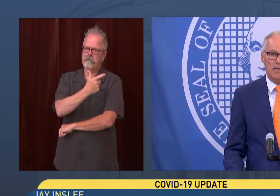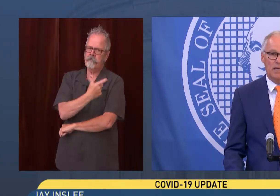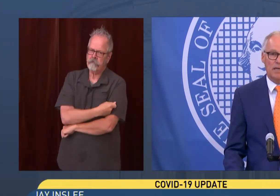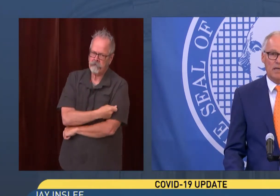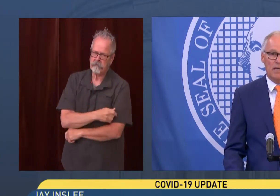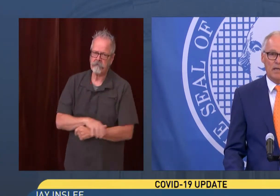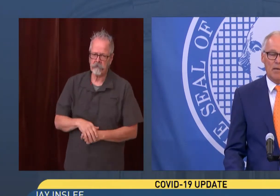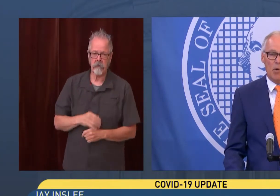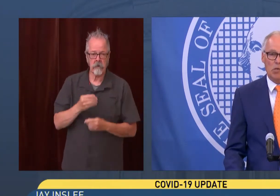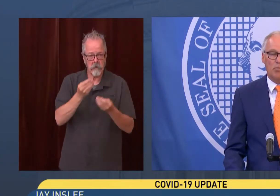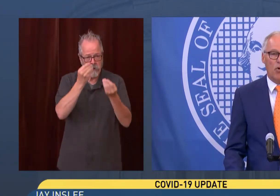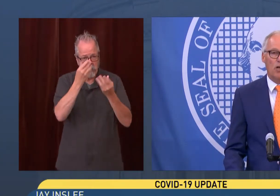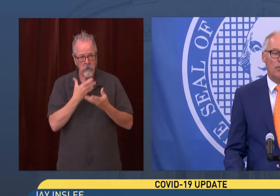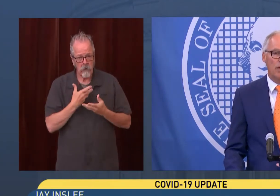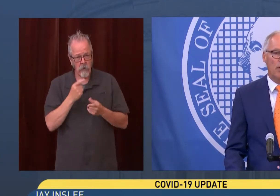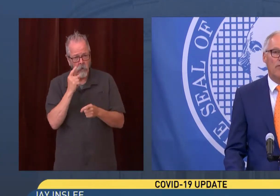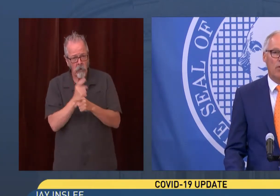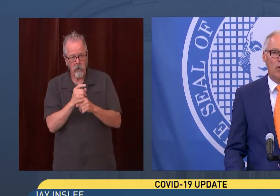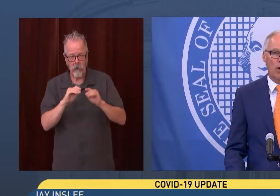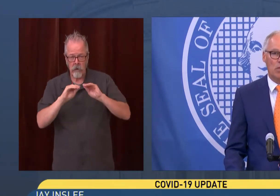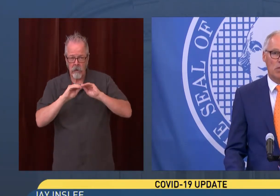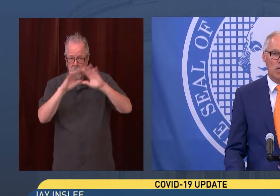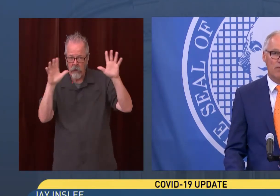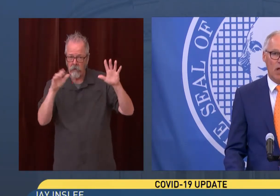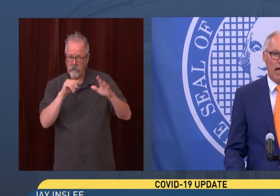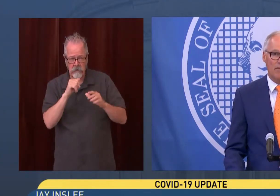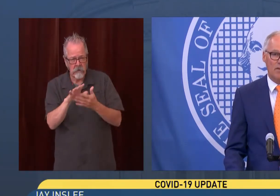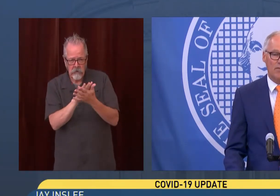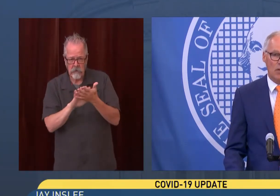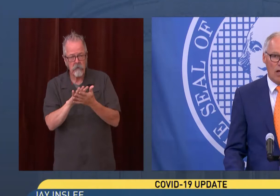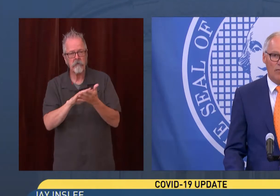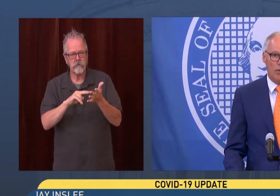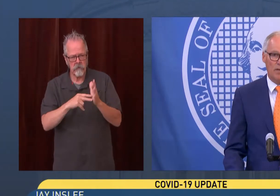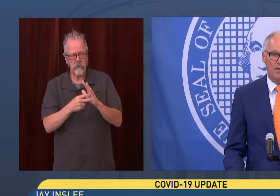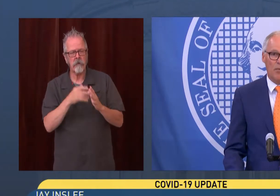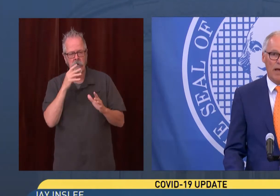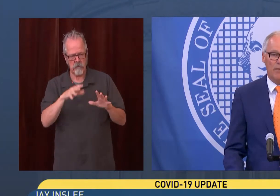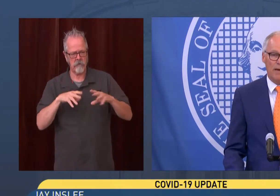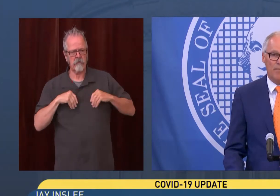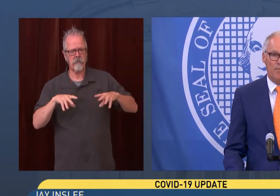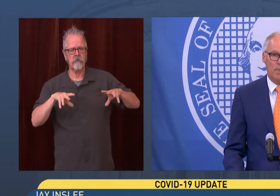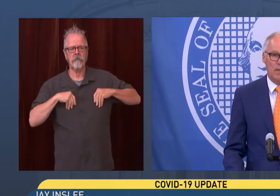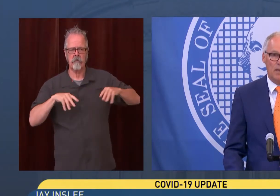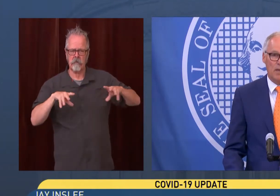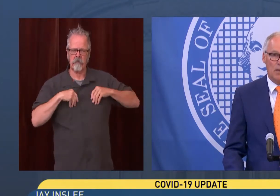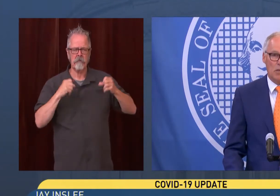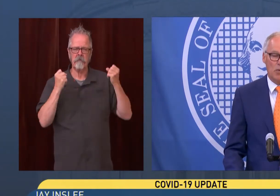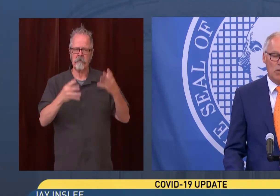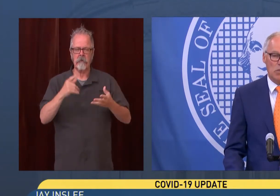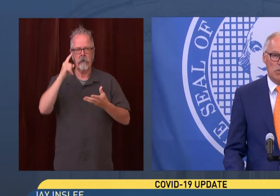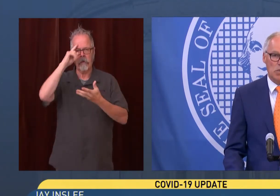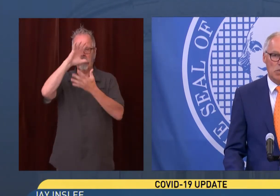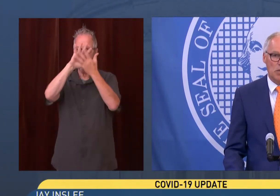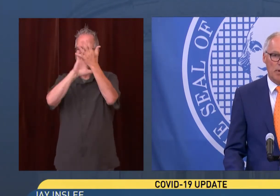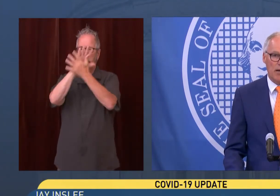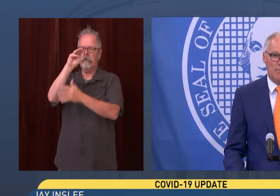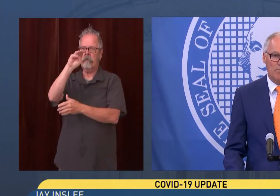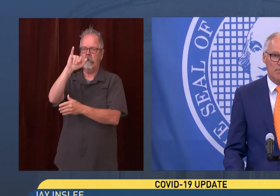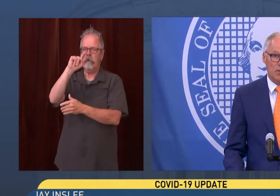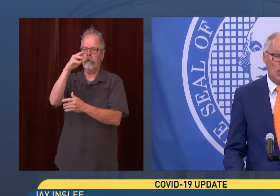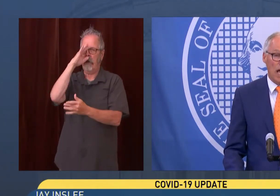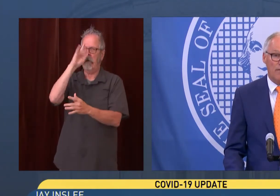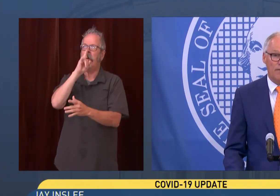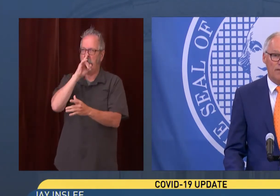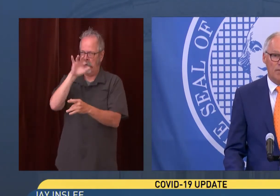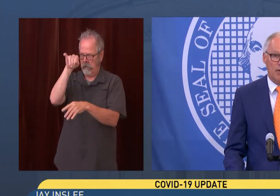vaccine. And most importantly, we know everyone wants to save lives of the loved ones around them. So this just isn't about